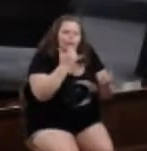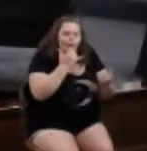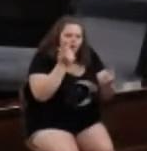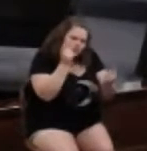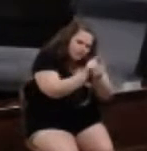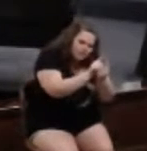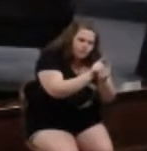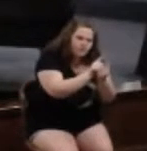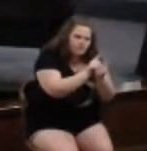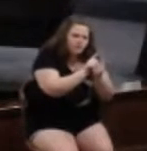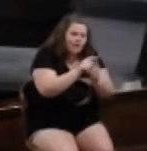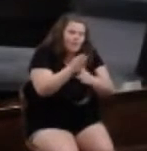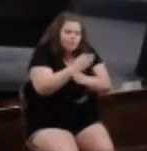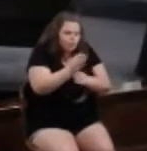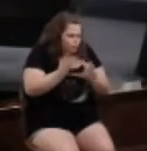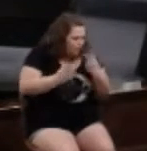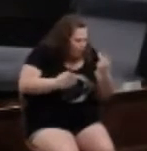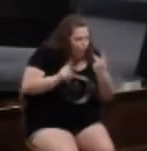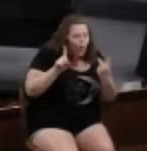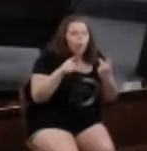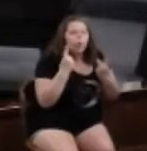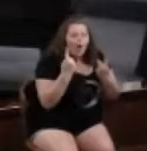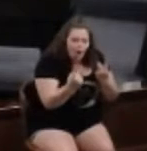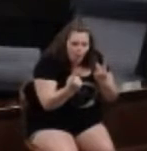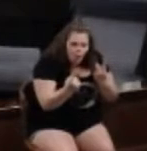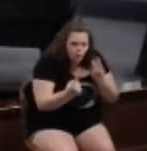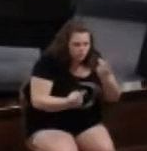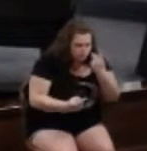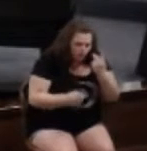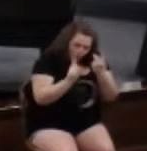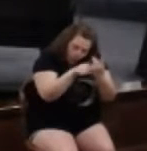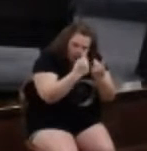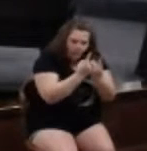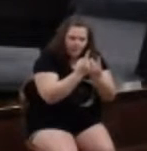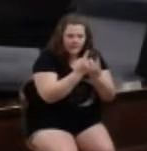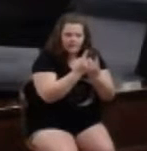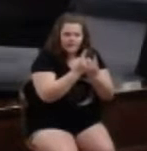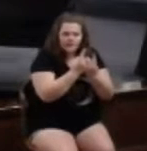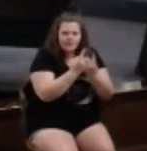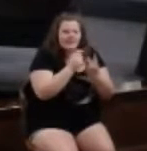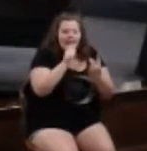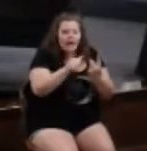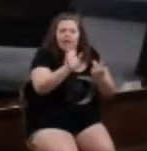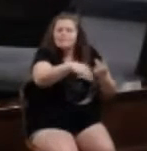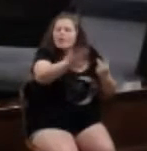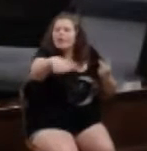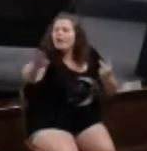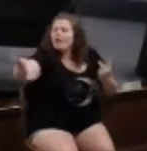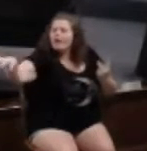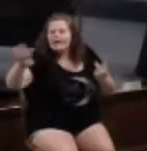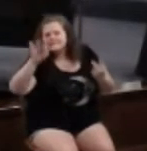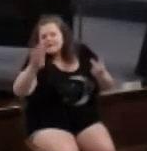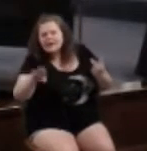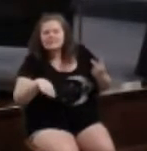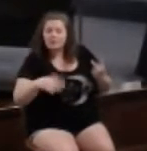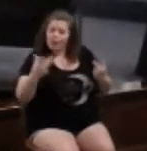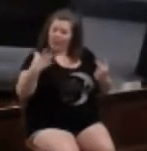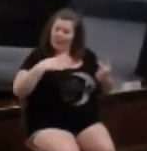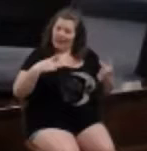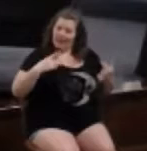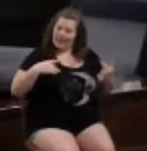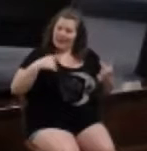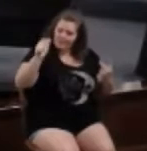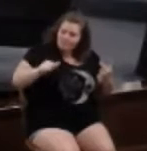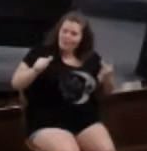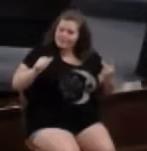Between you and him alone, not how much can I spread this on Facebook and how many likes can I get and how many